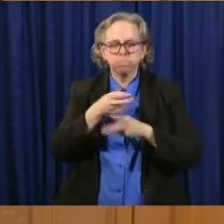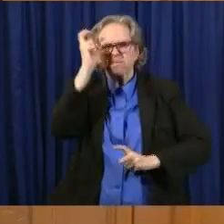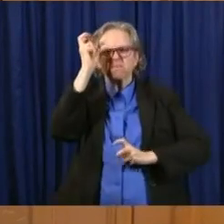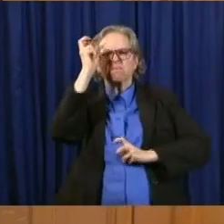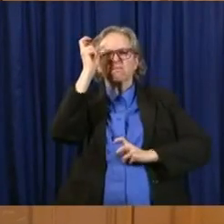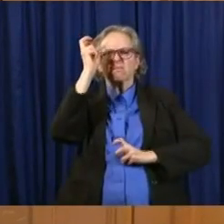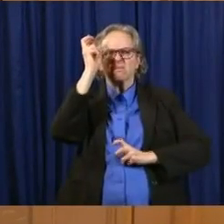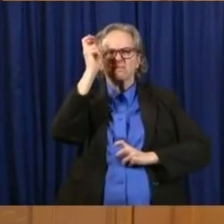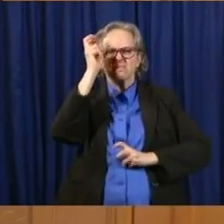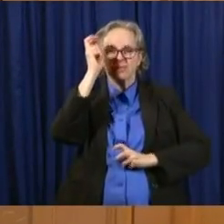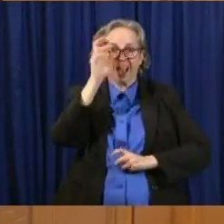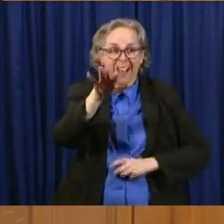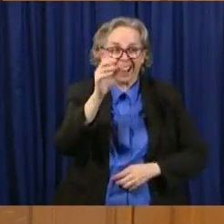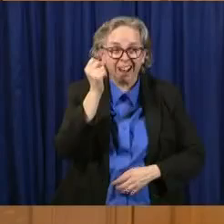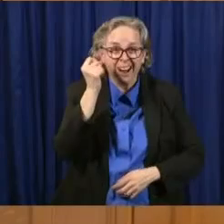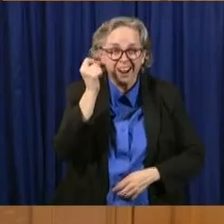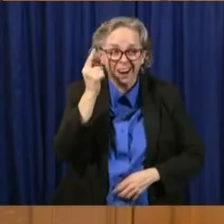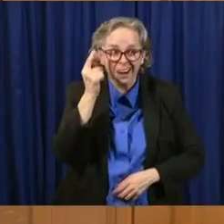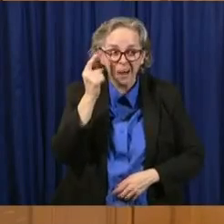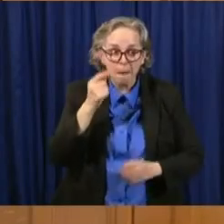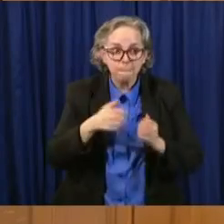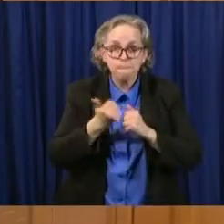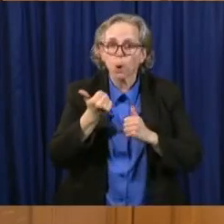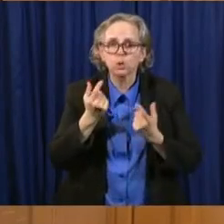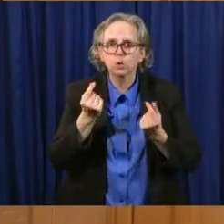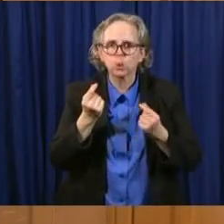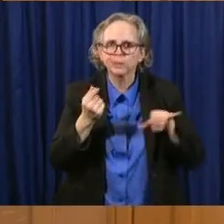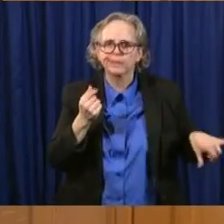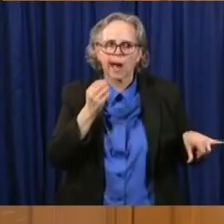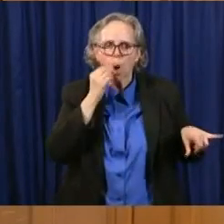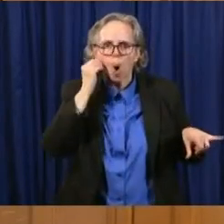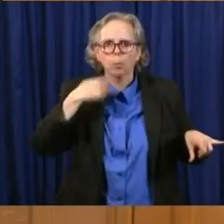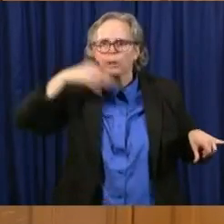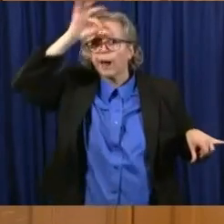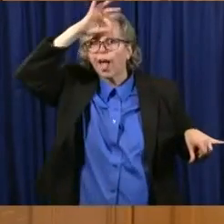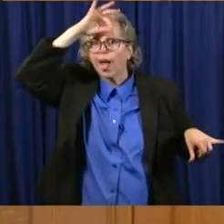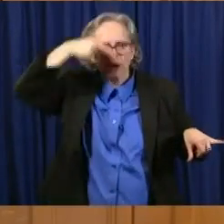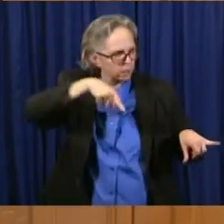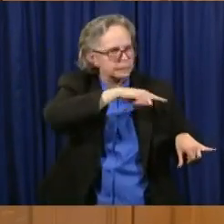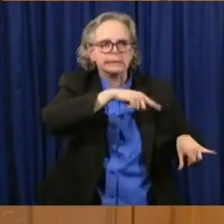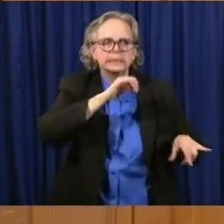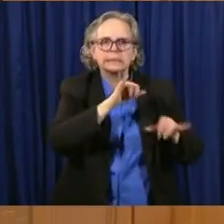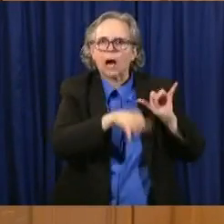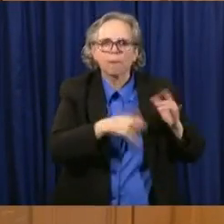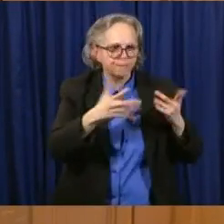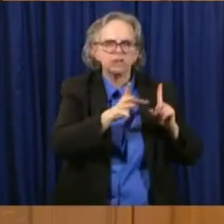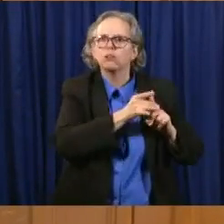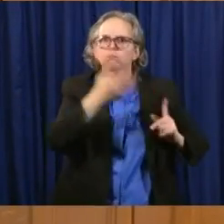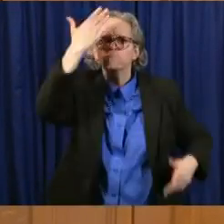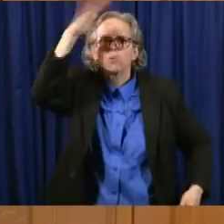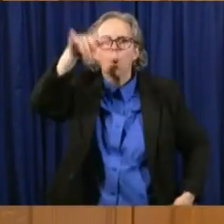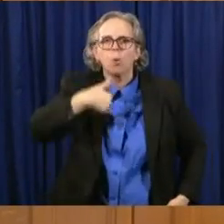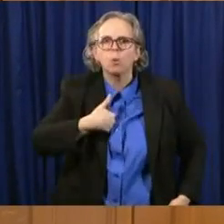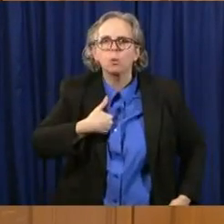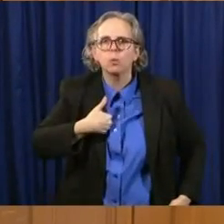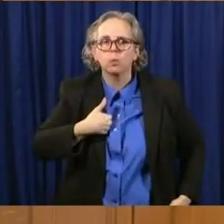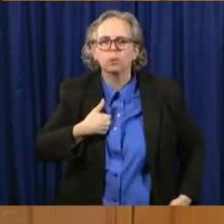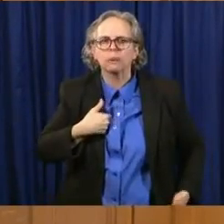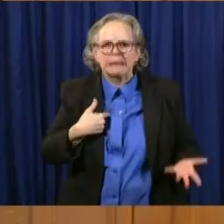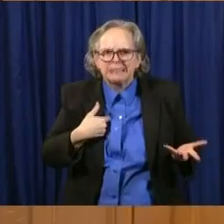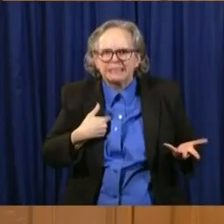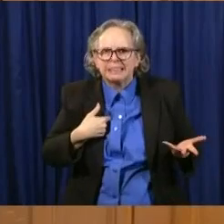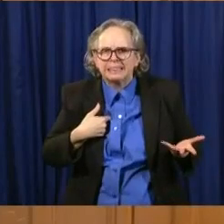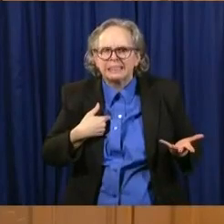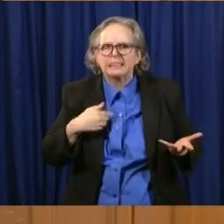that are at home recovering, but of those we know, their day of onset of symptoms is usually about five days, but could be